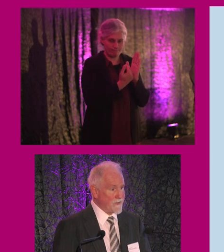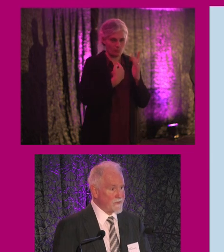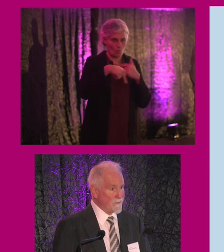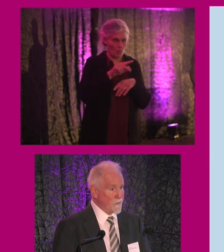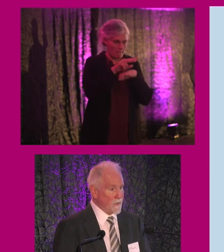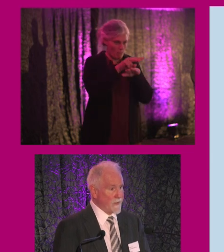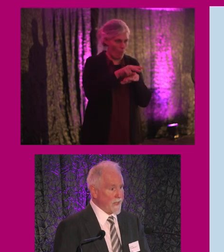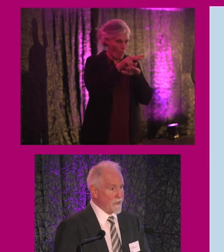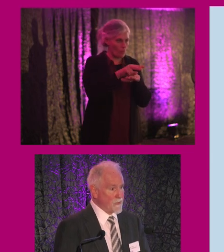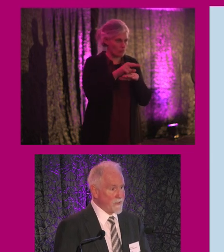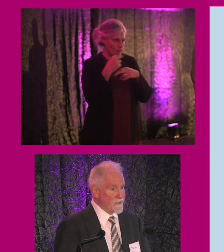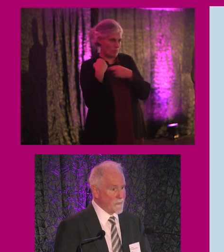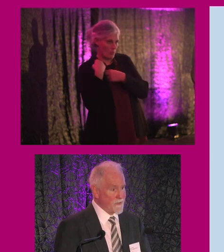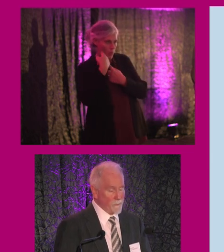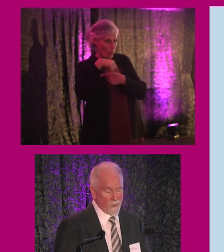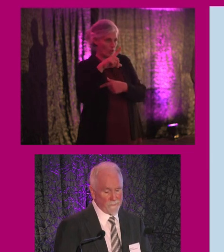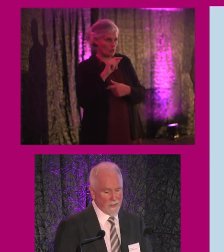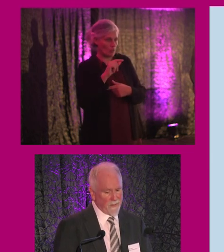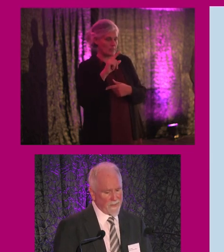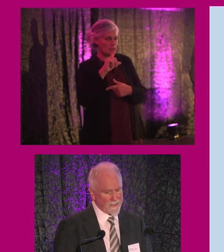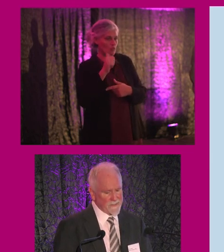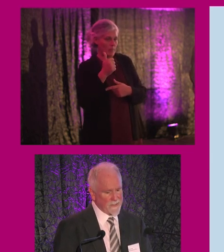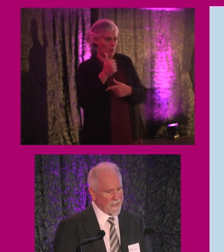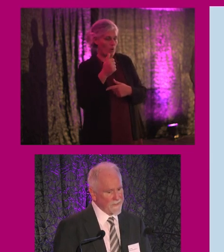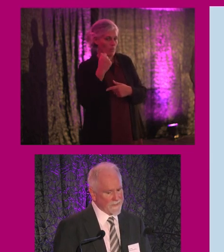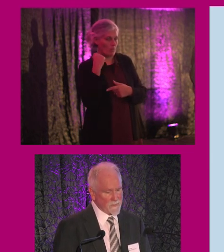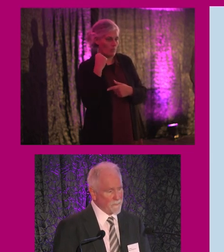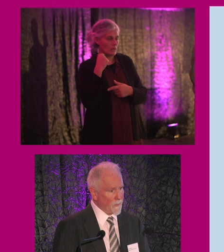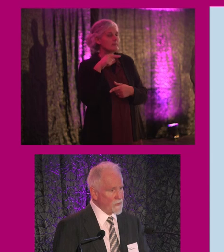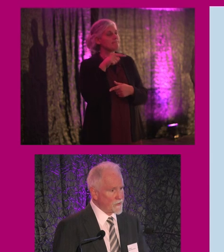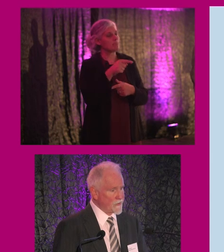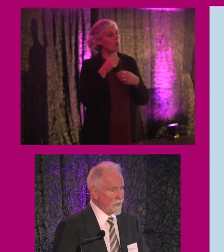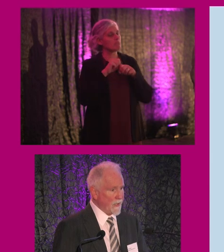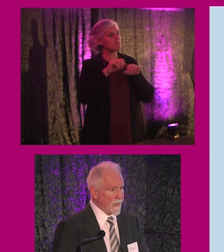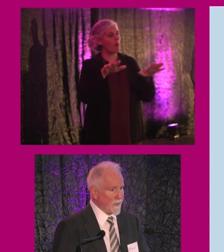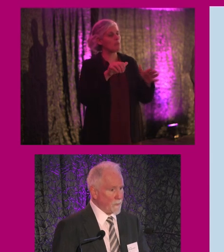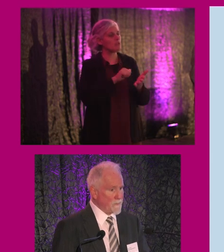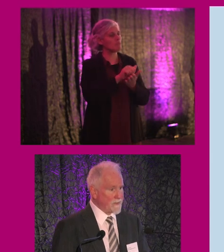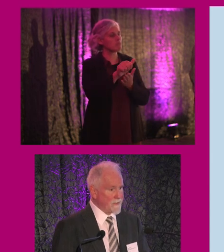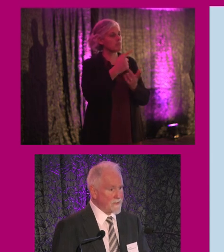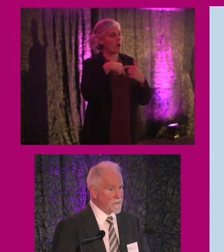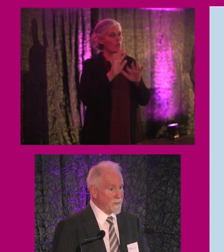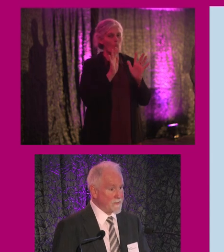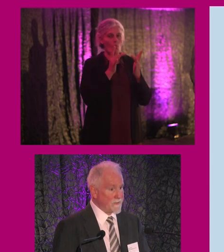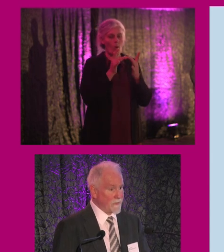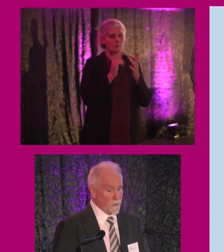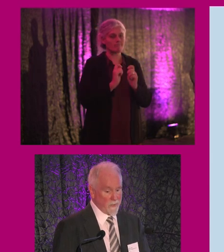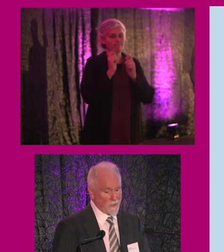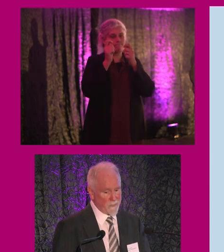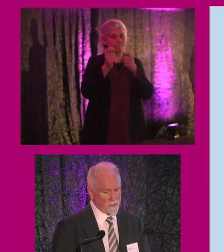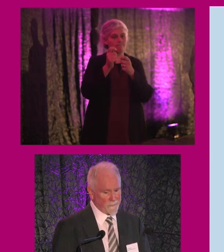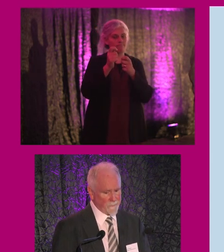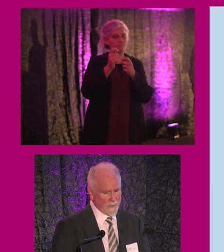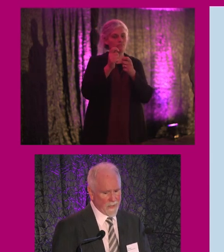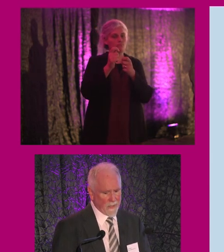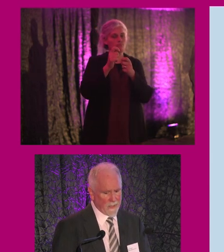out a monitoring role in 2021 on that. And that was published on our website and submitted to the European